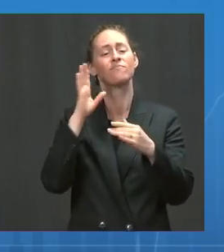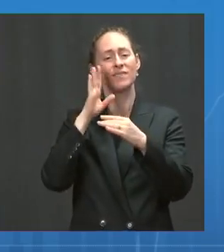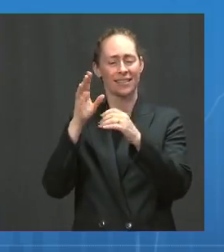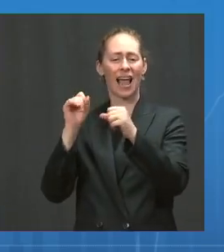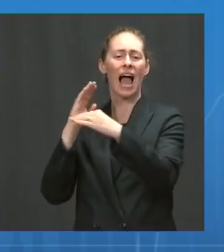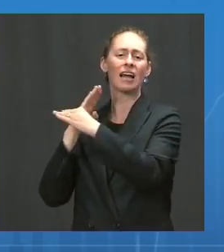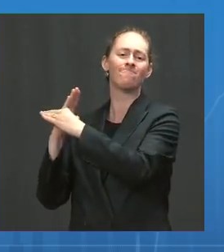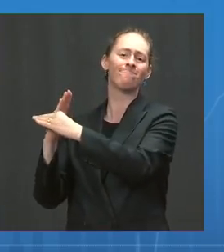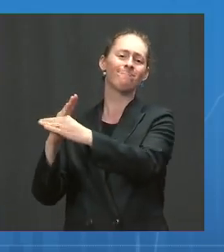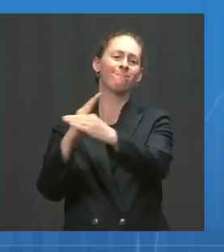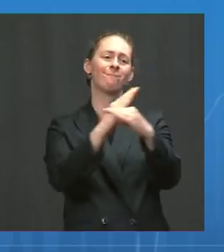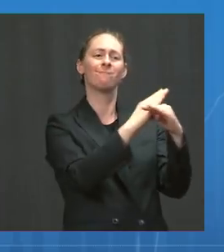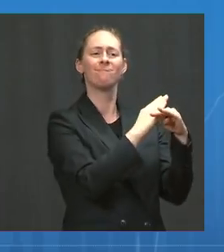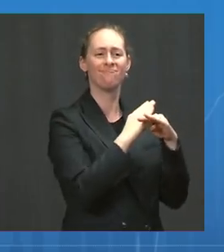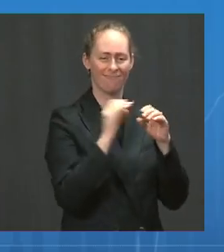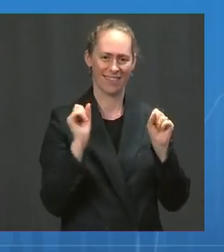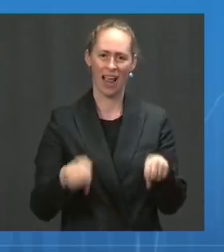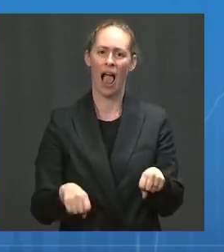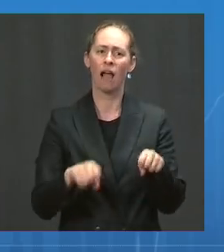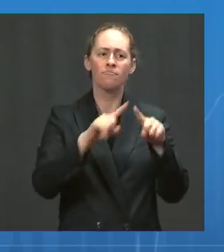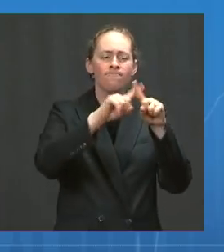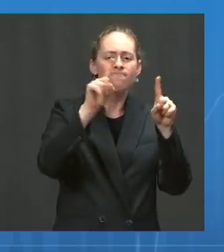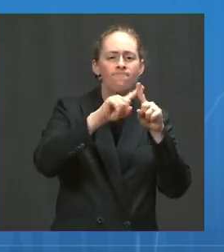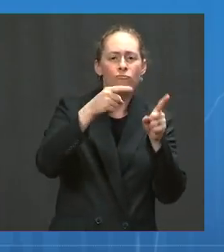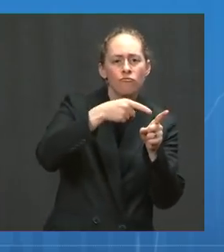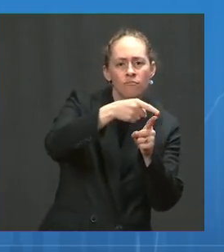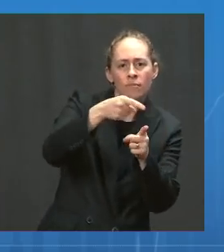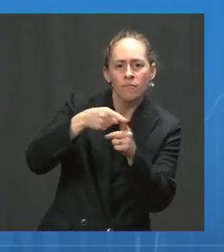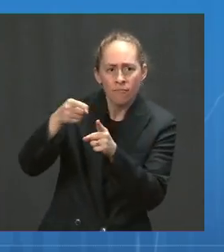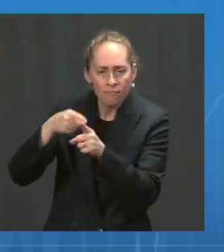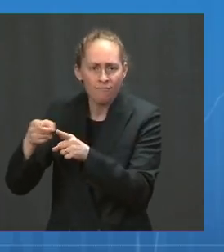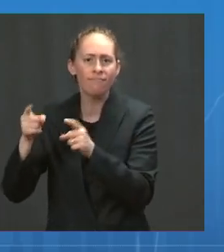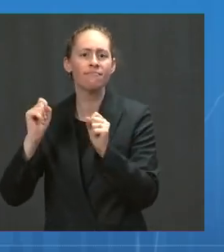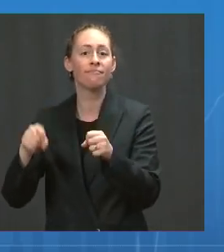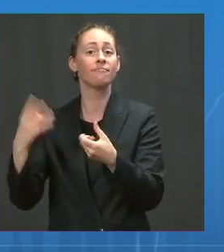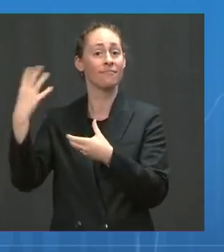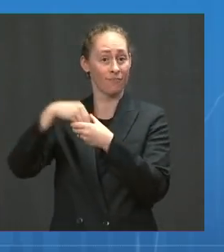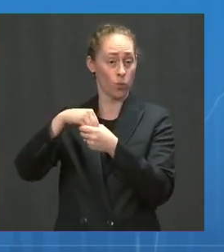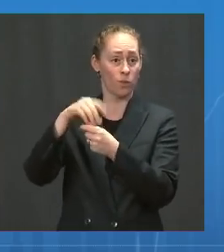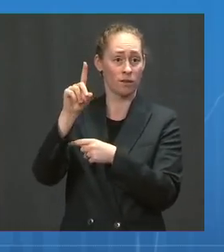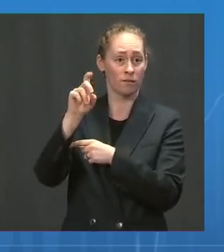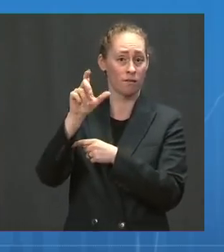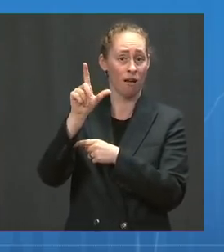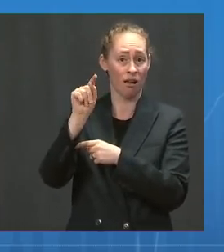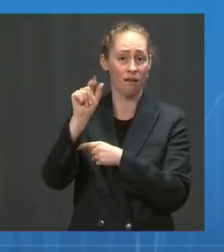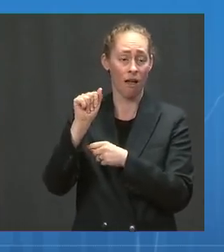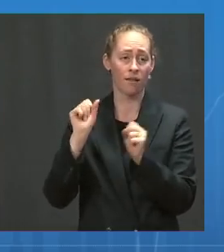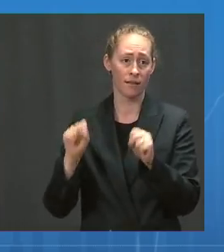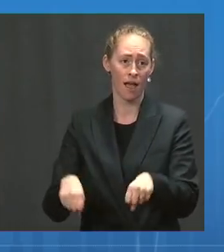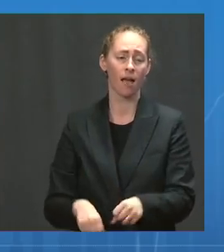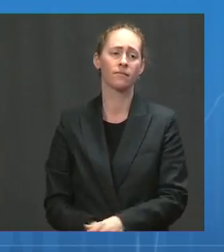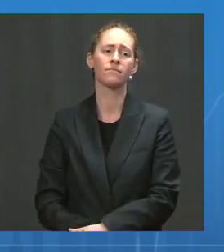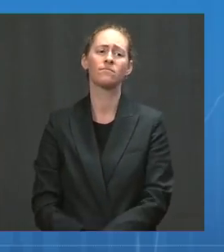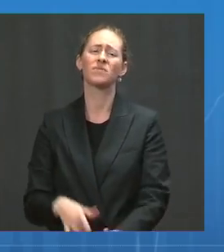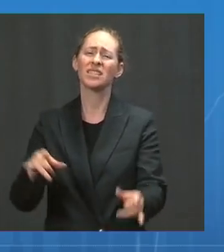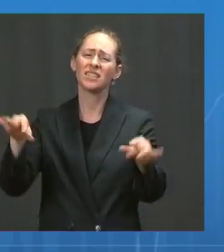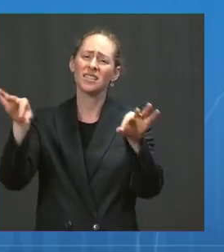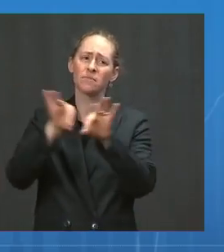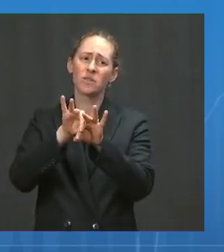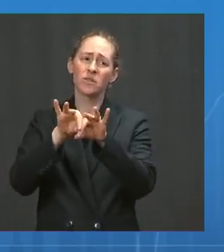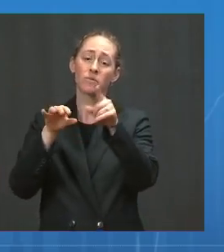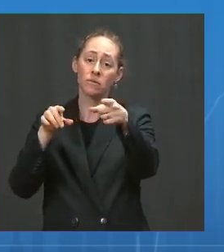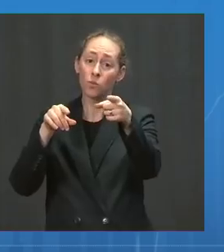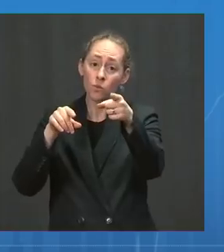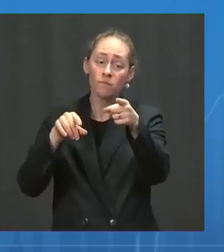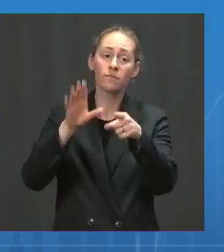SARS-CoV-2, including the Delta variant, and so why it's so important for yourself, your family, and your